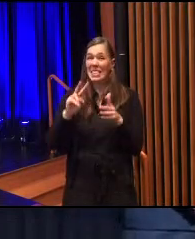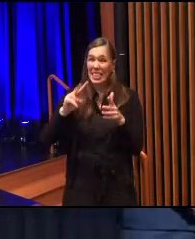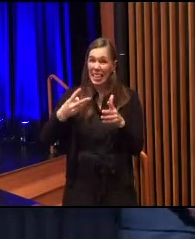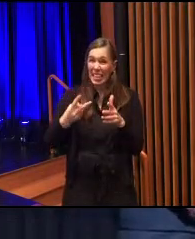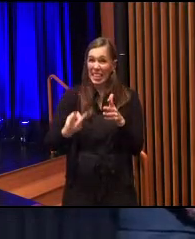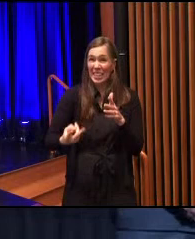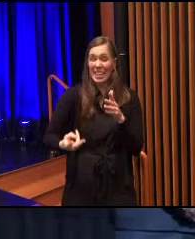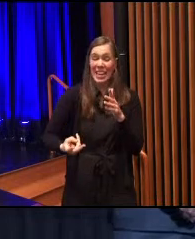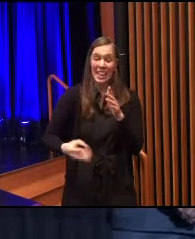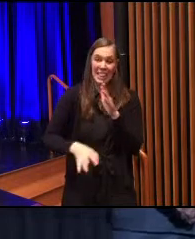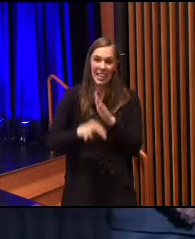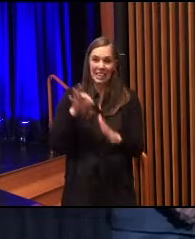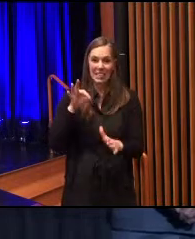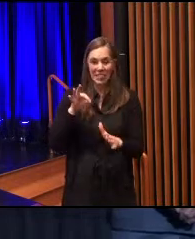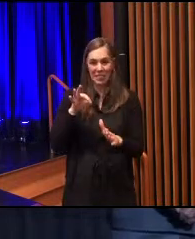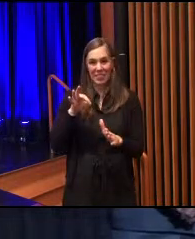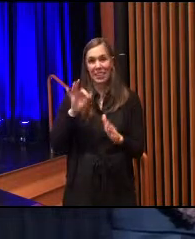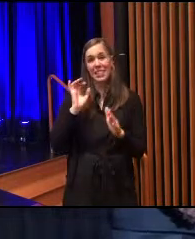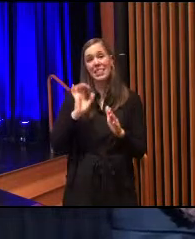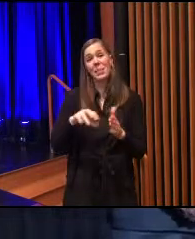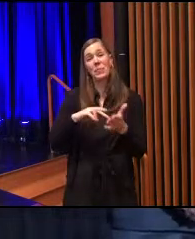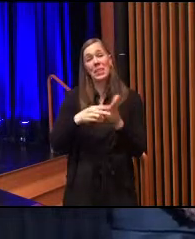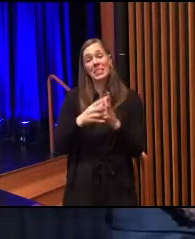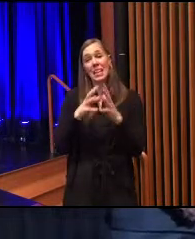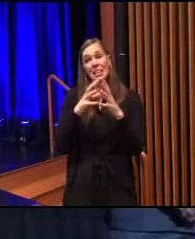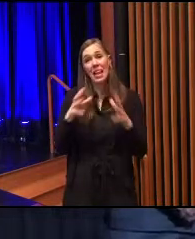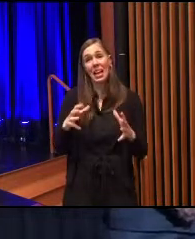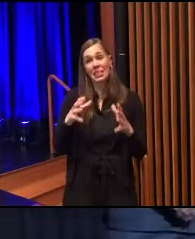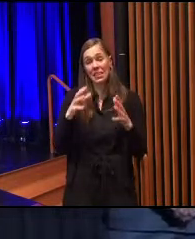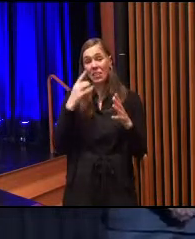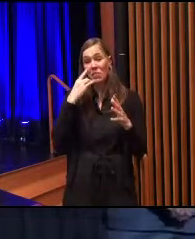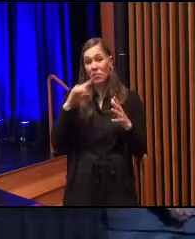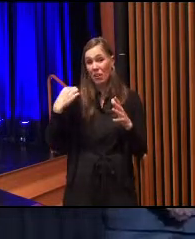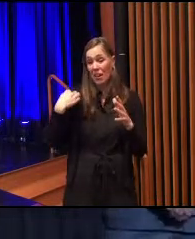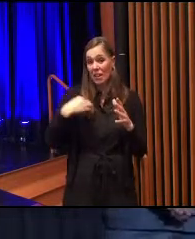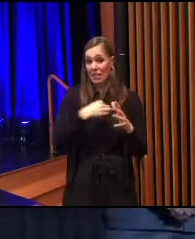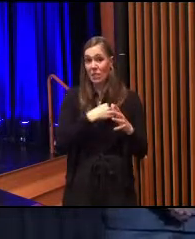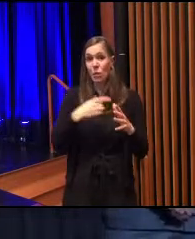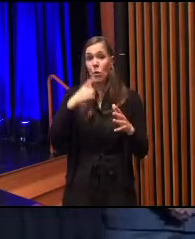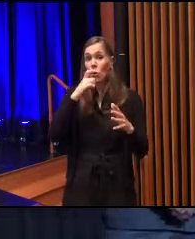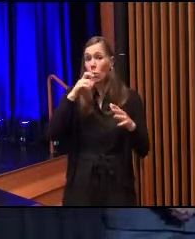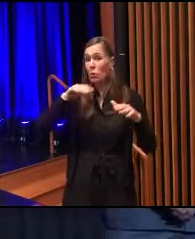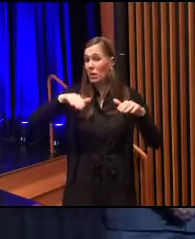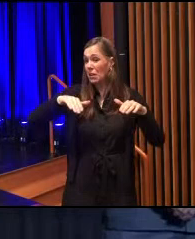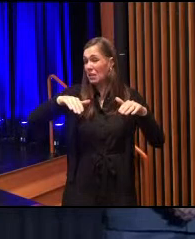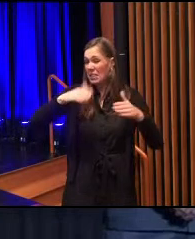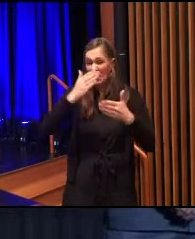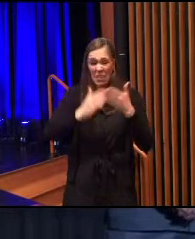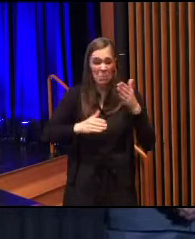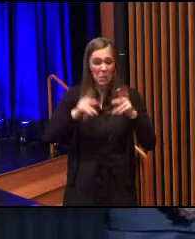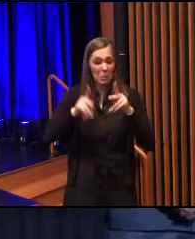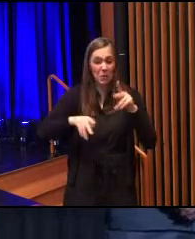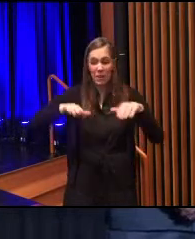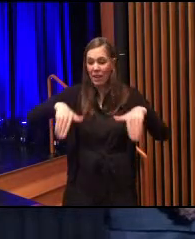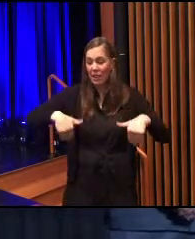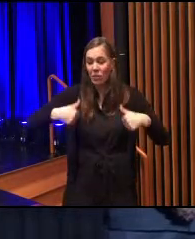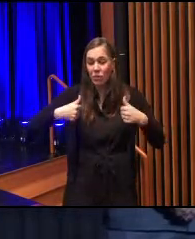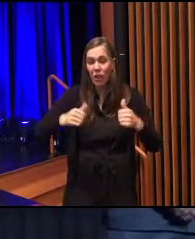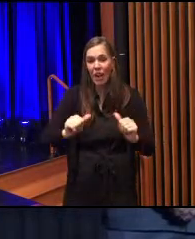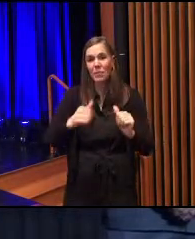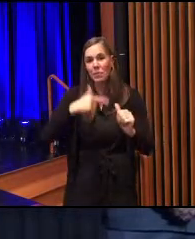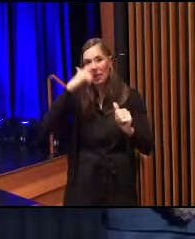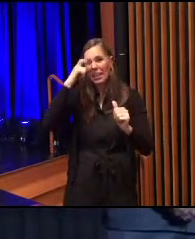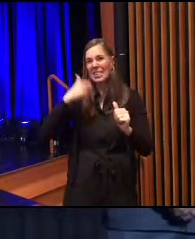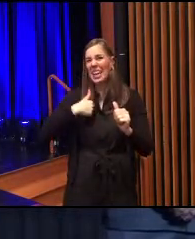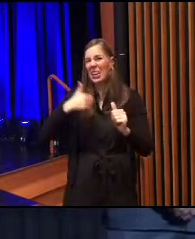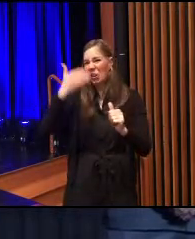for Latinas that are out there that have never been elected or they're never taking the chance to run for office because I